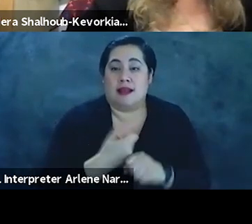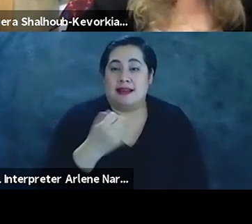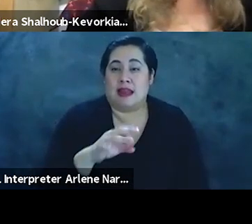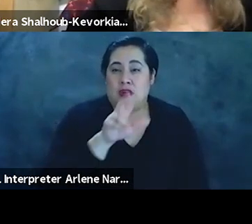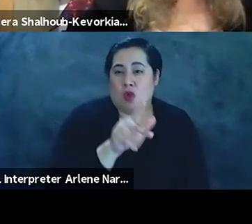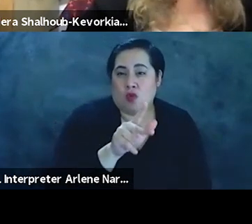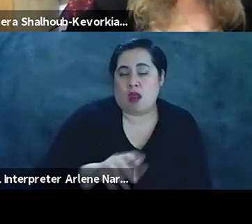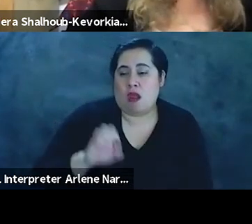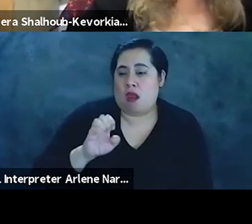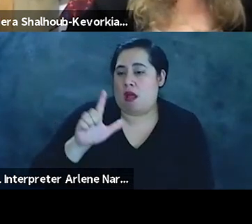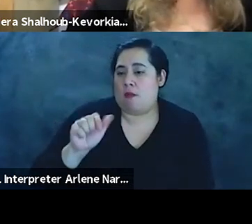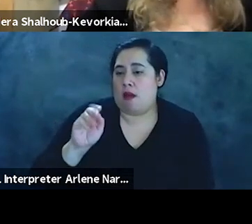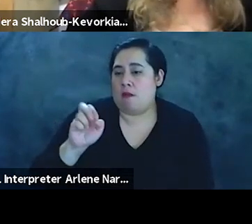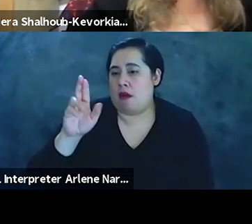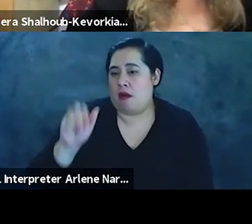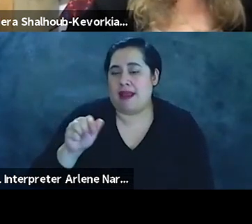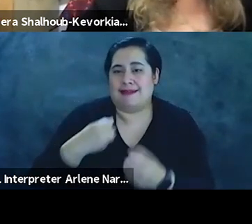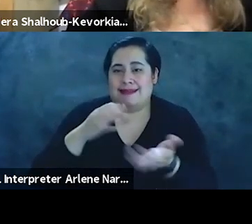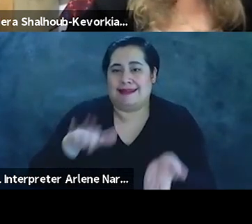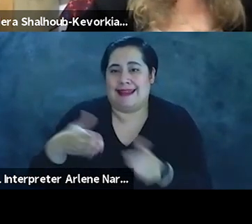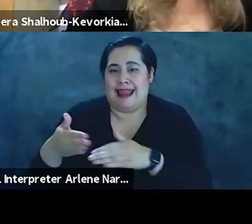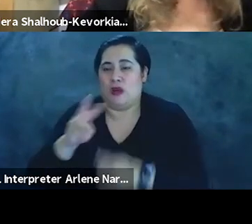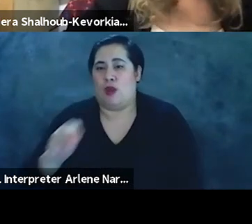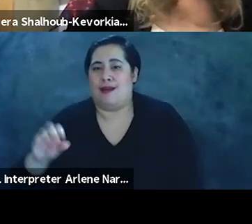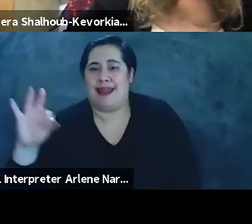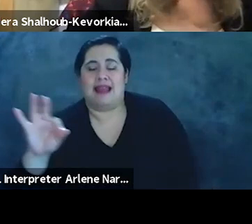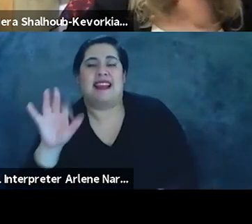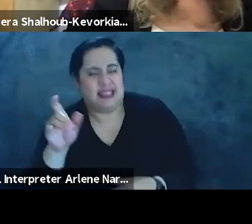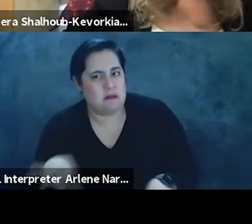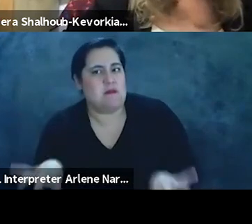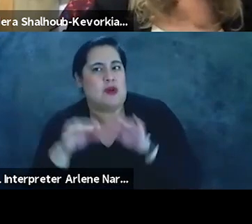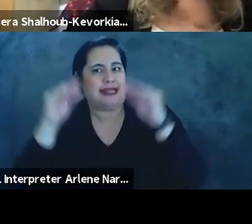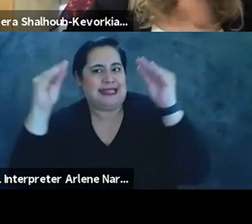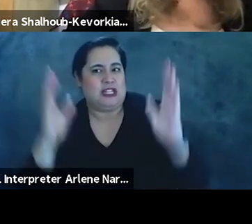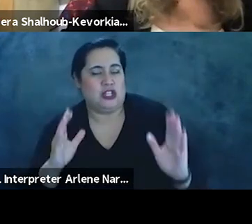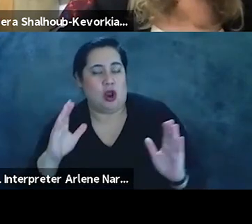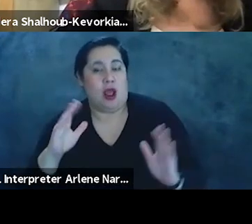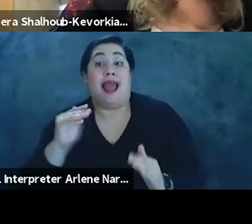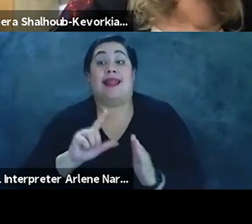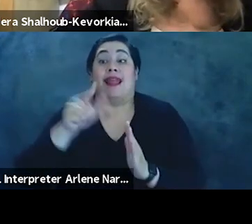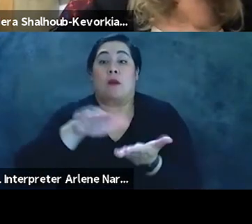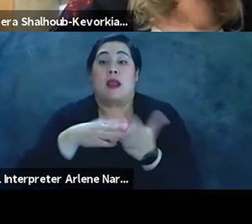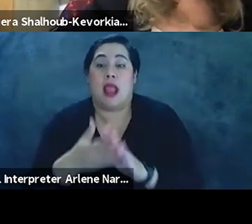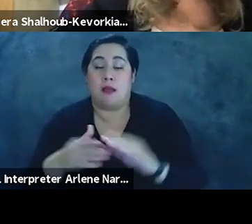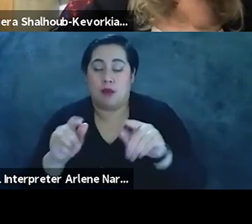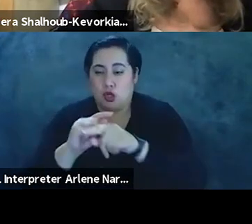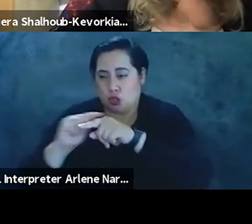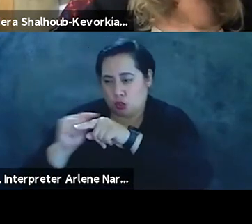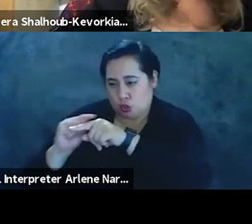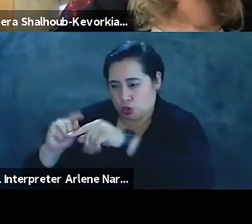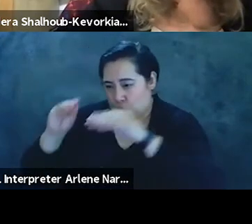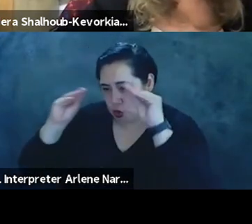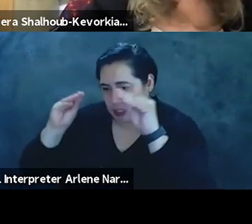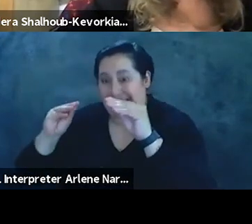-Barberi, who died in 2009, also in Gaza, was an important teacher and later trainer of teachers. She was also